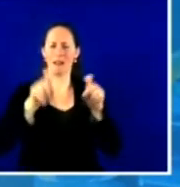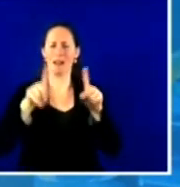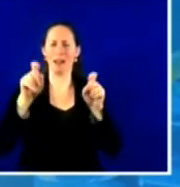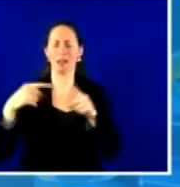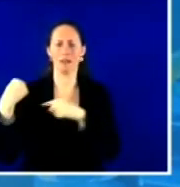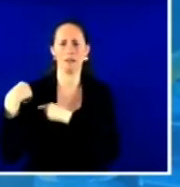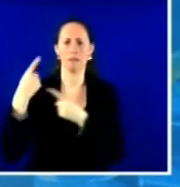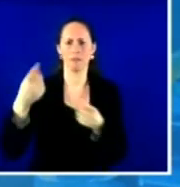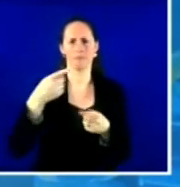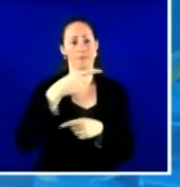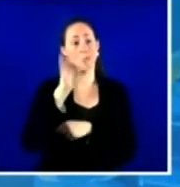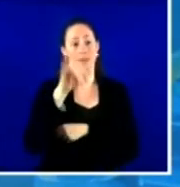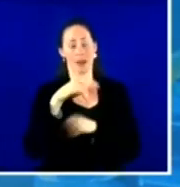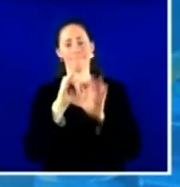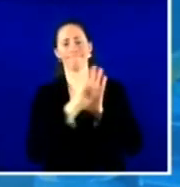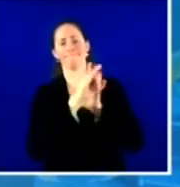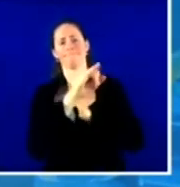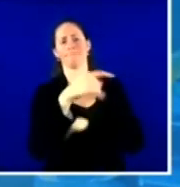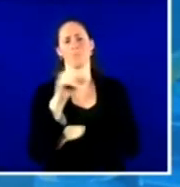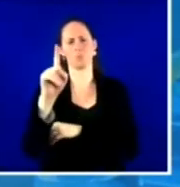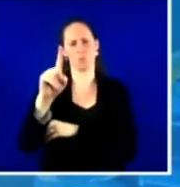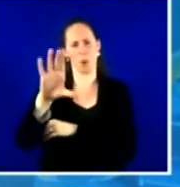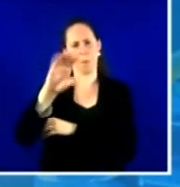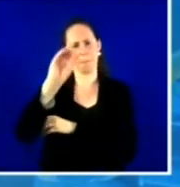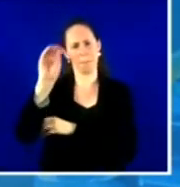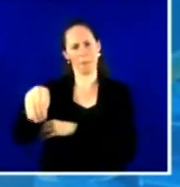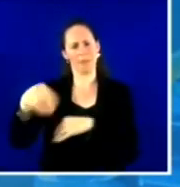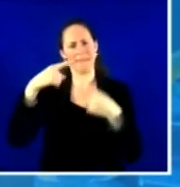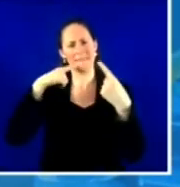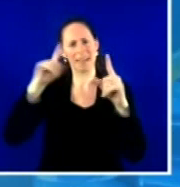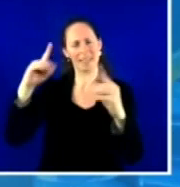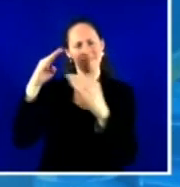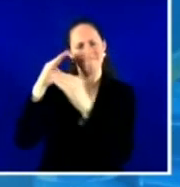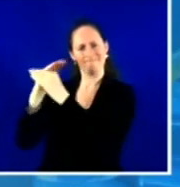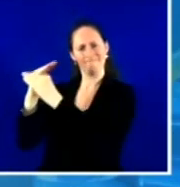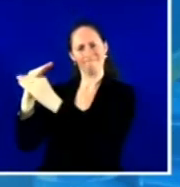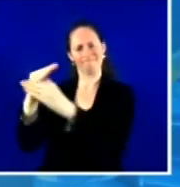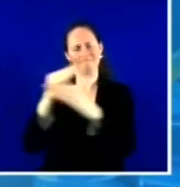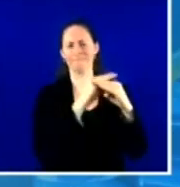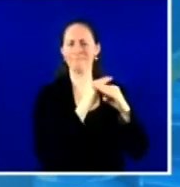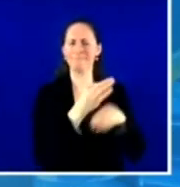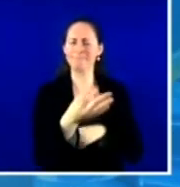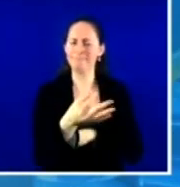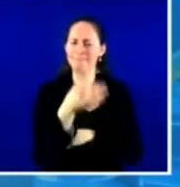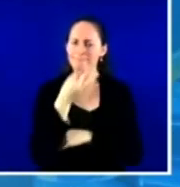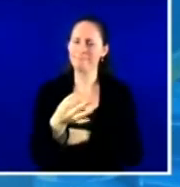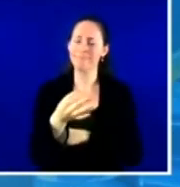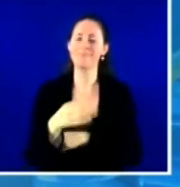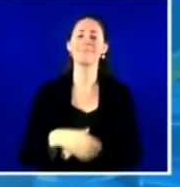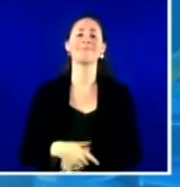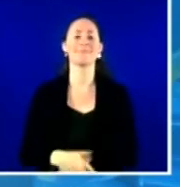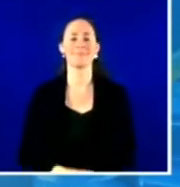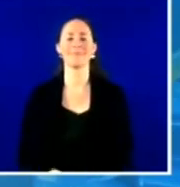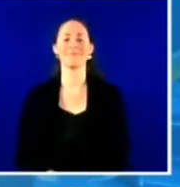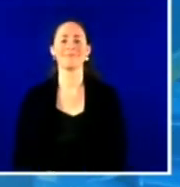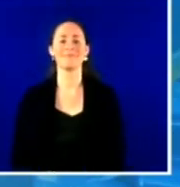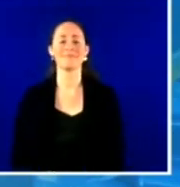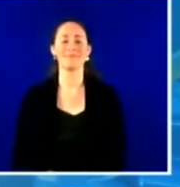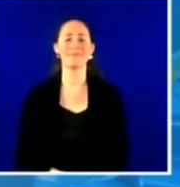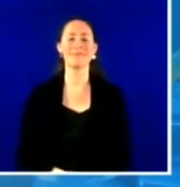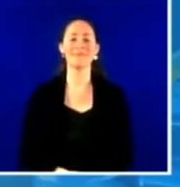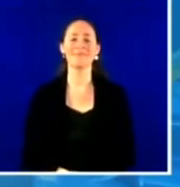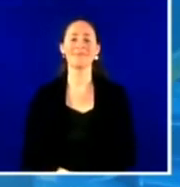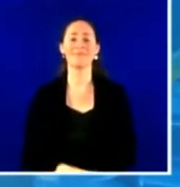in adolescents 12 to 15. Similar results were reported with Moderna vaccine,